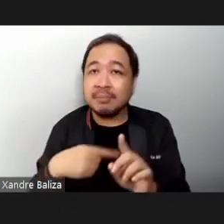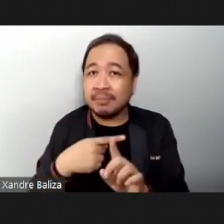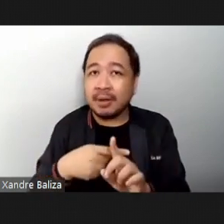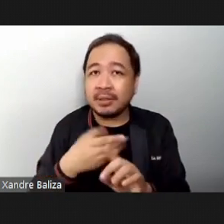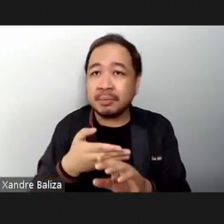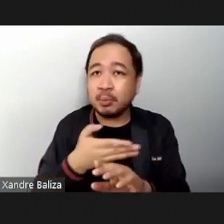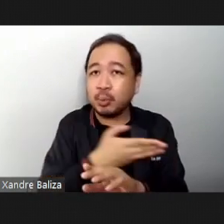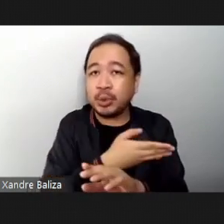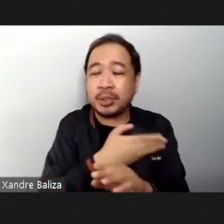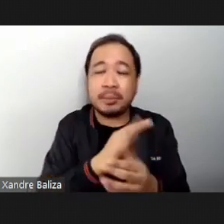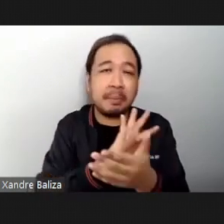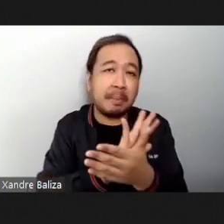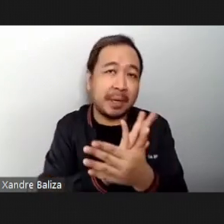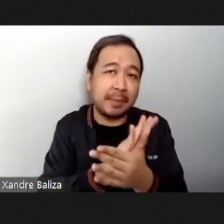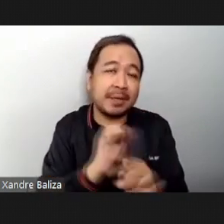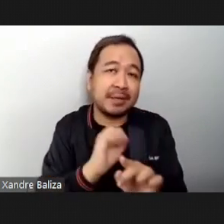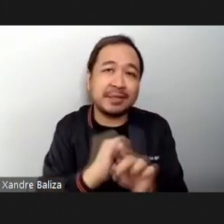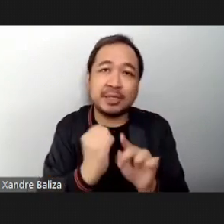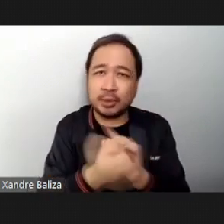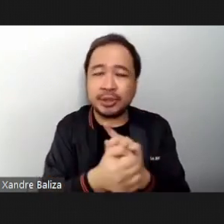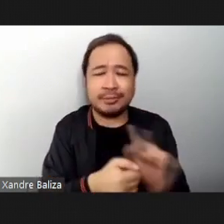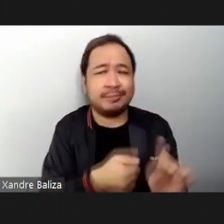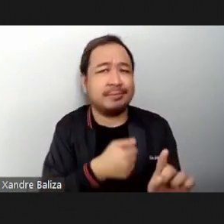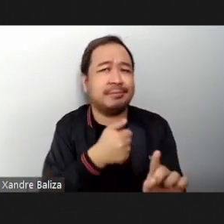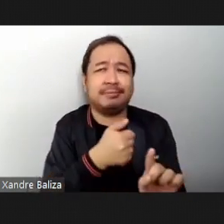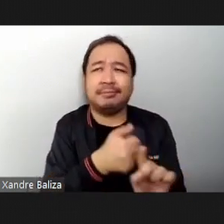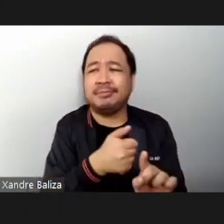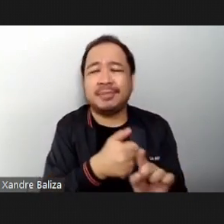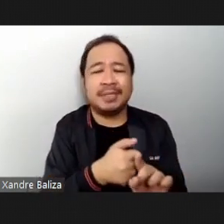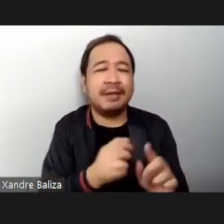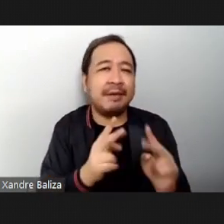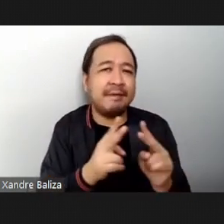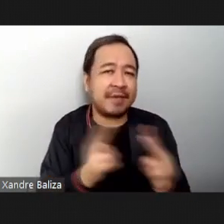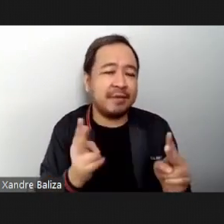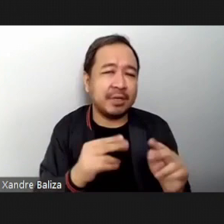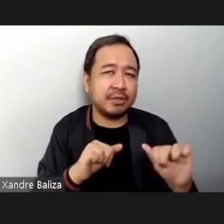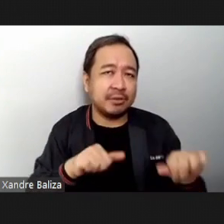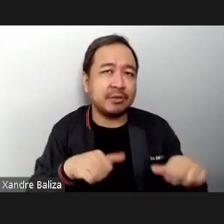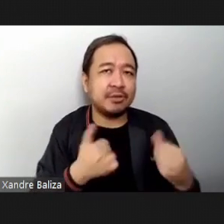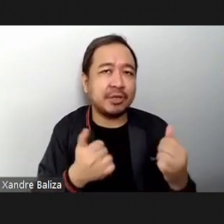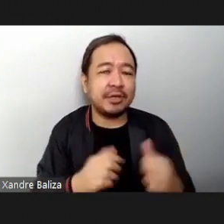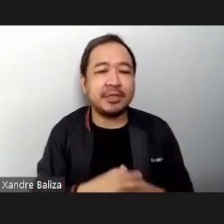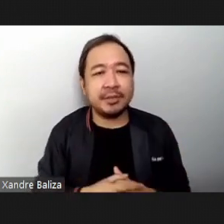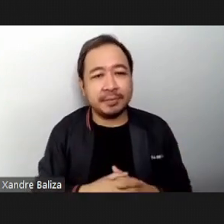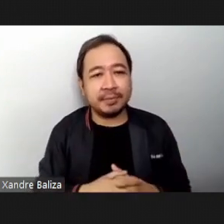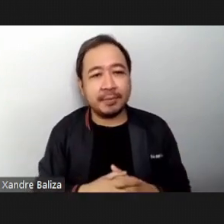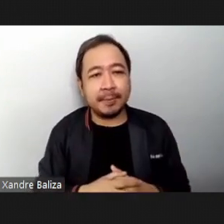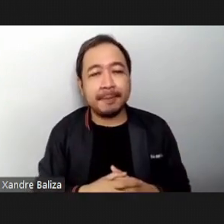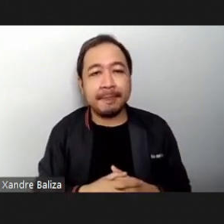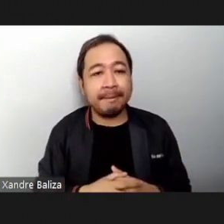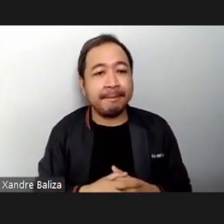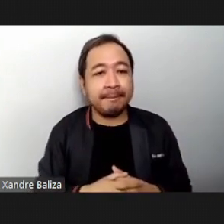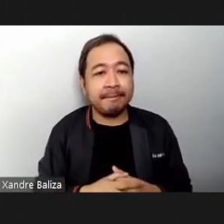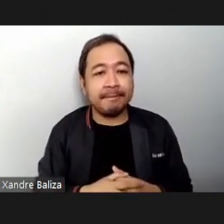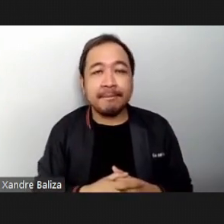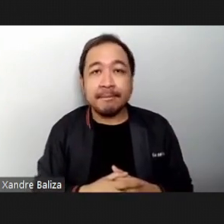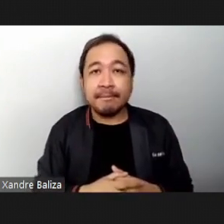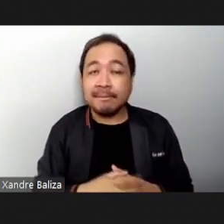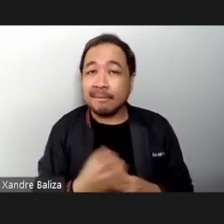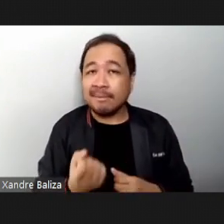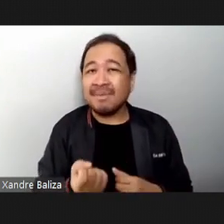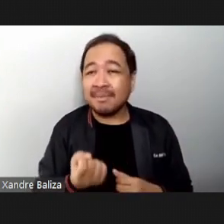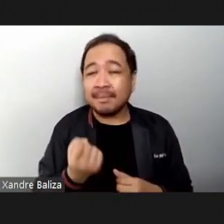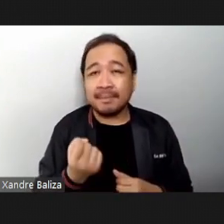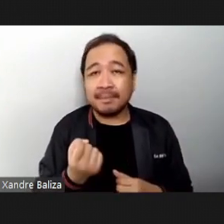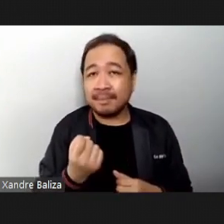Where this was by itself already very difficult I also understand that there is the additional threat of